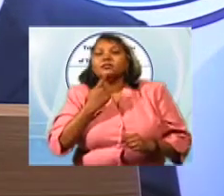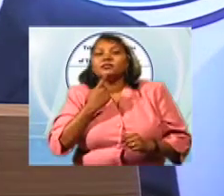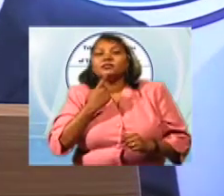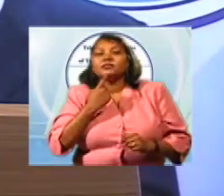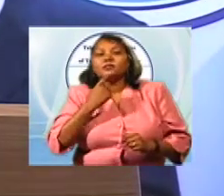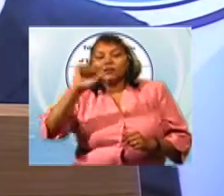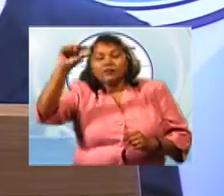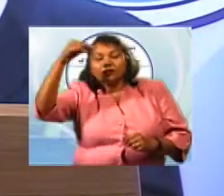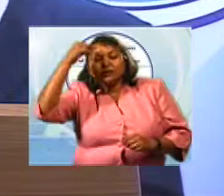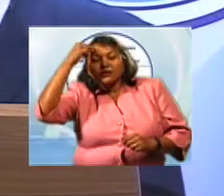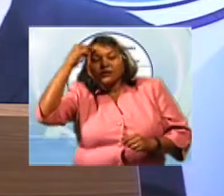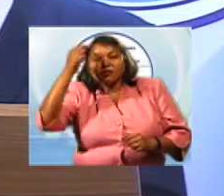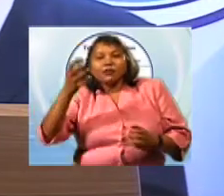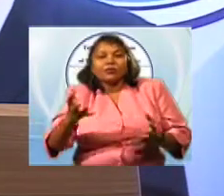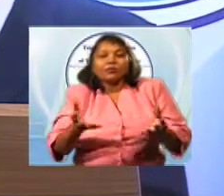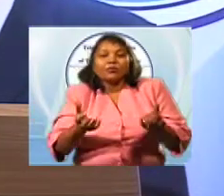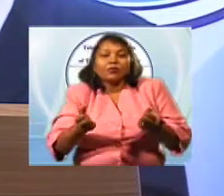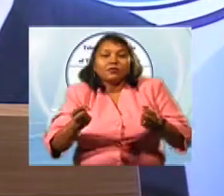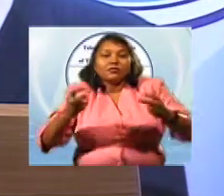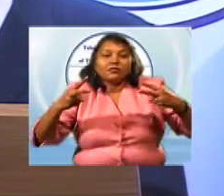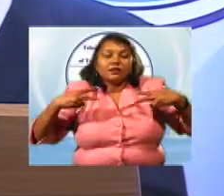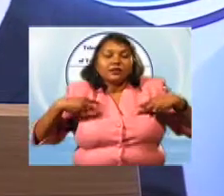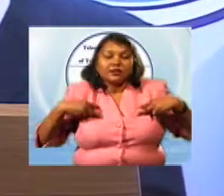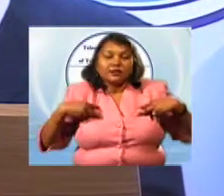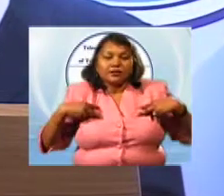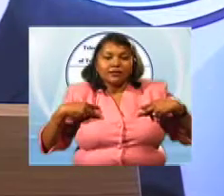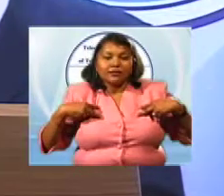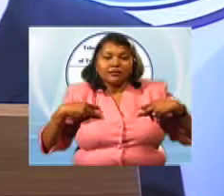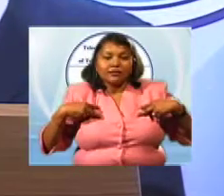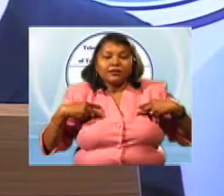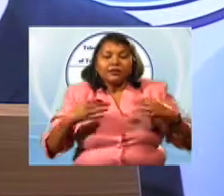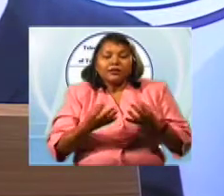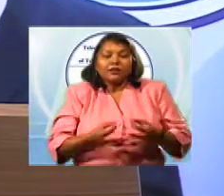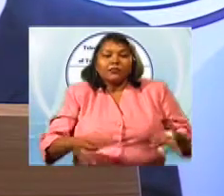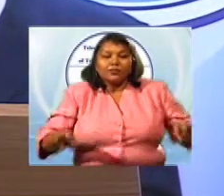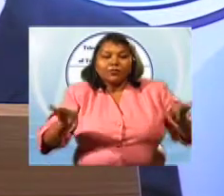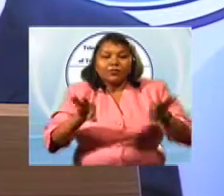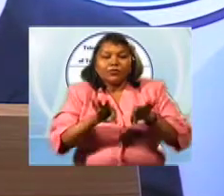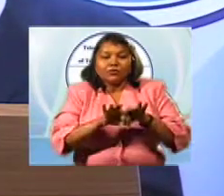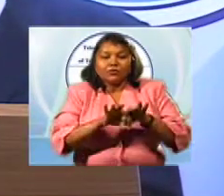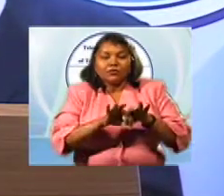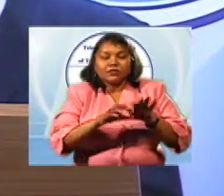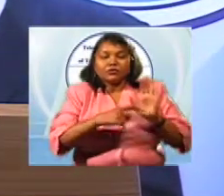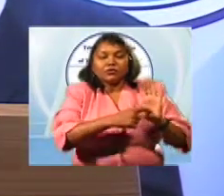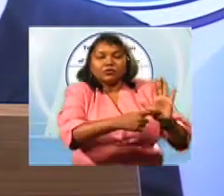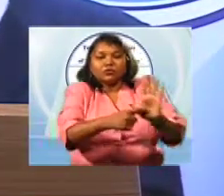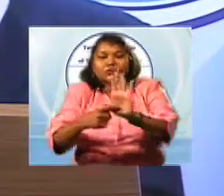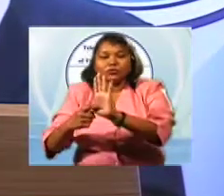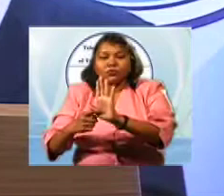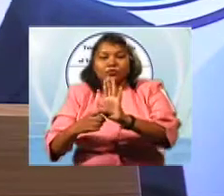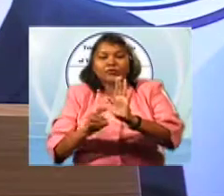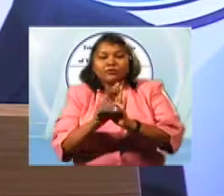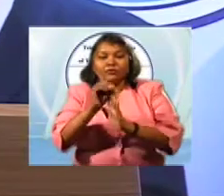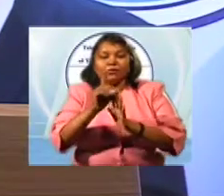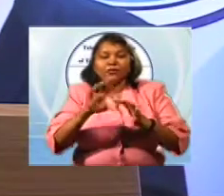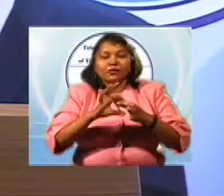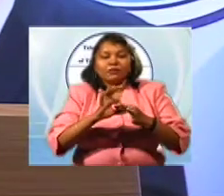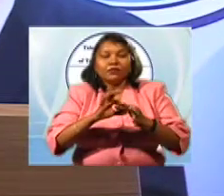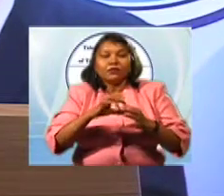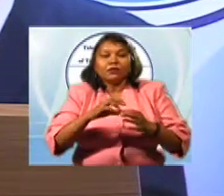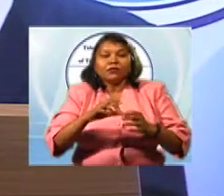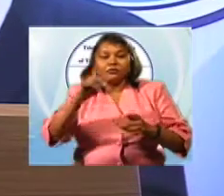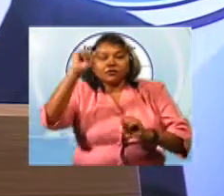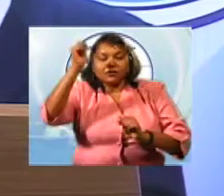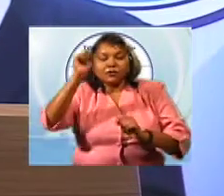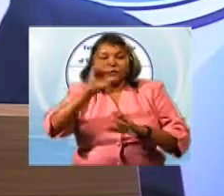government proposes to provide very significant exposure and development for local culture through the